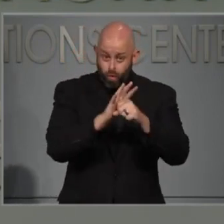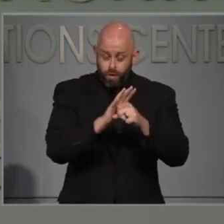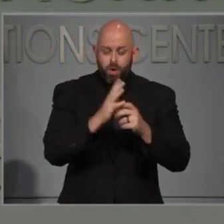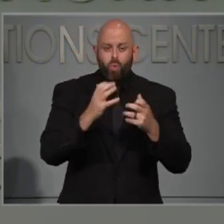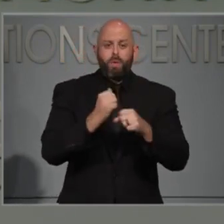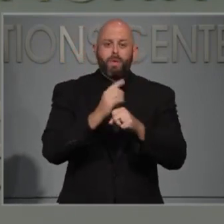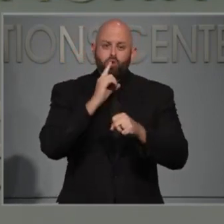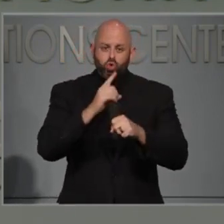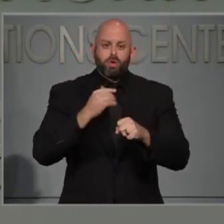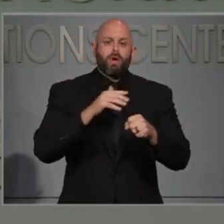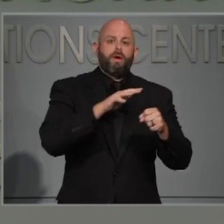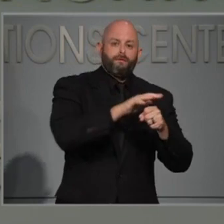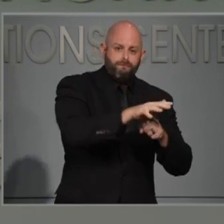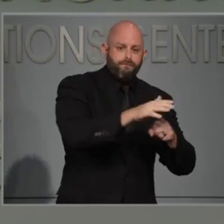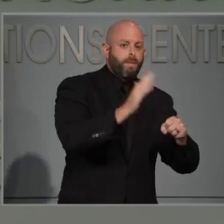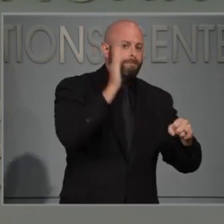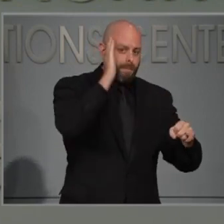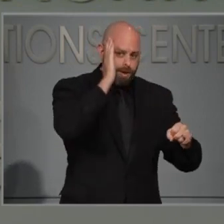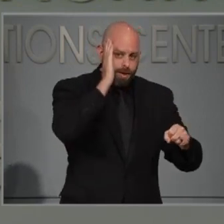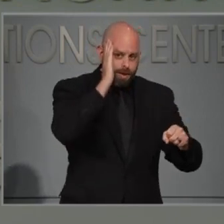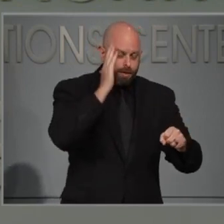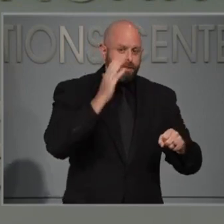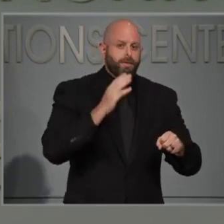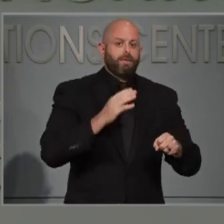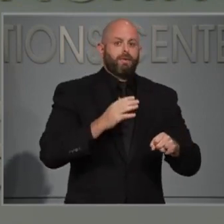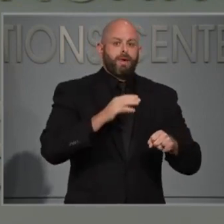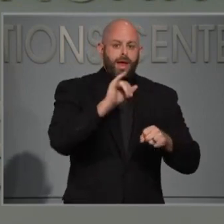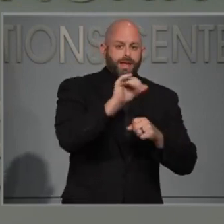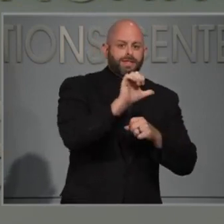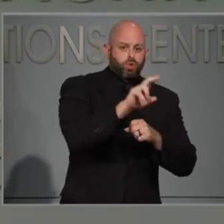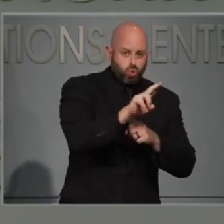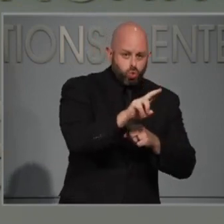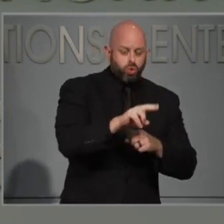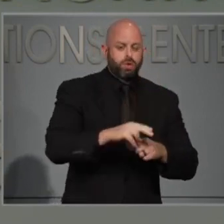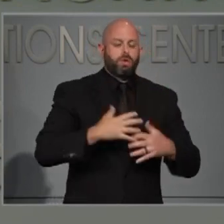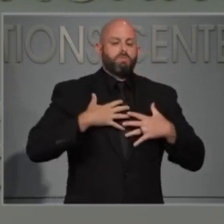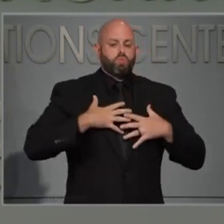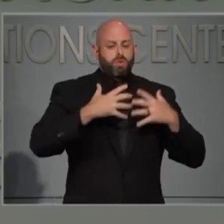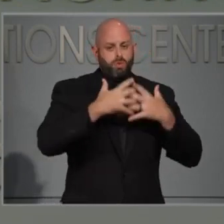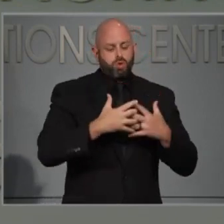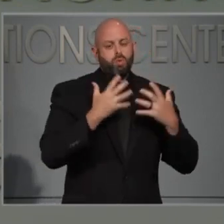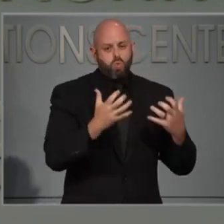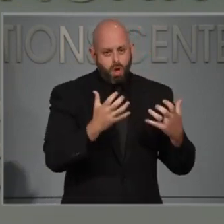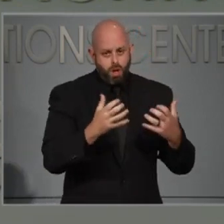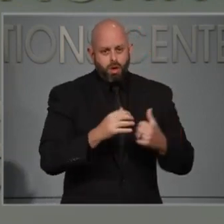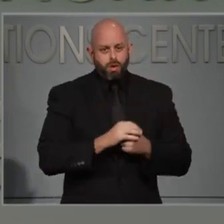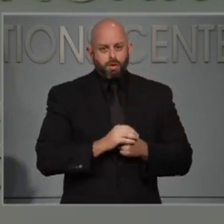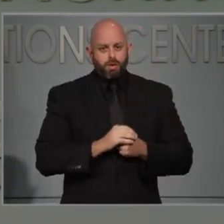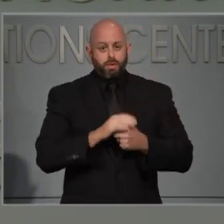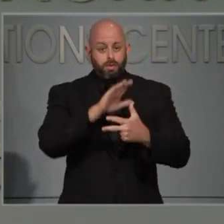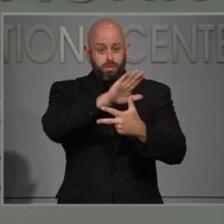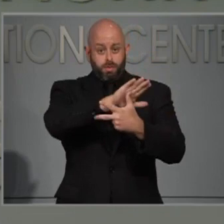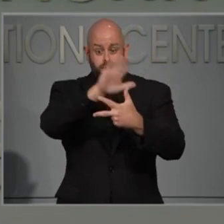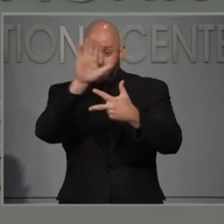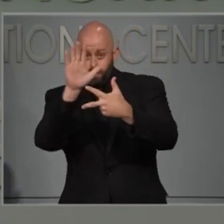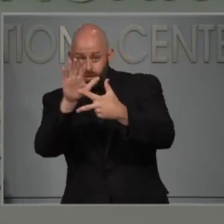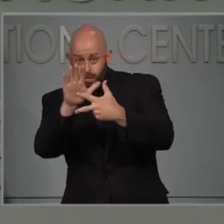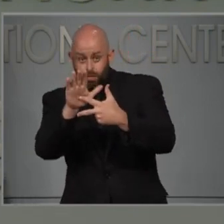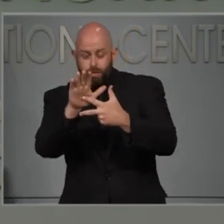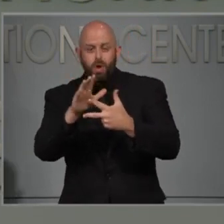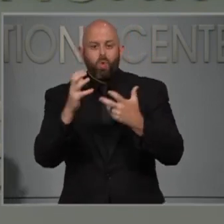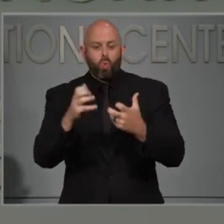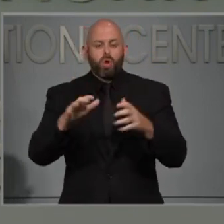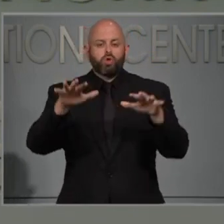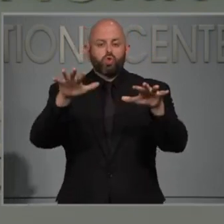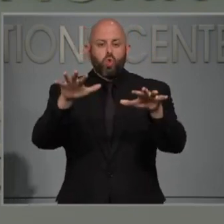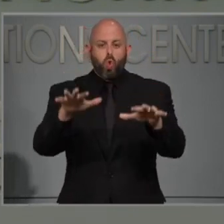ICU bed and a ventilator if they need one. Number two, we want to slow the spread of the virus. And number three, we